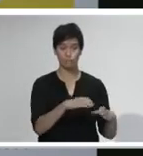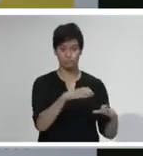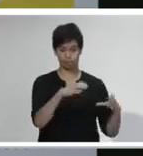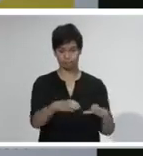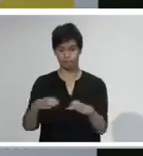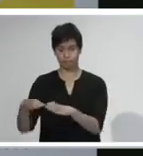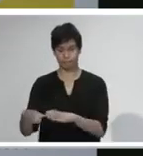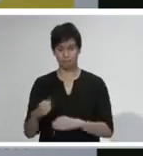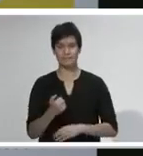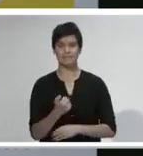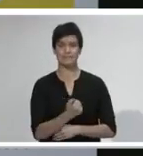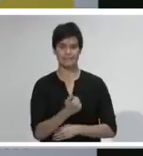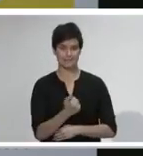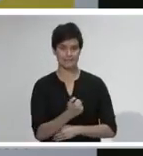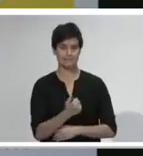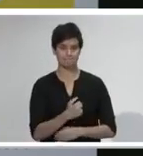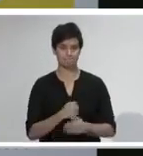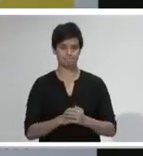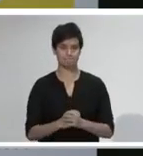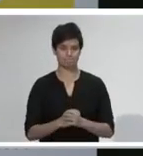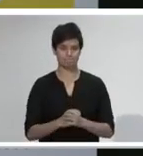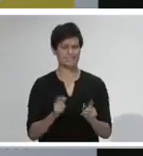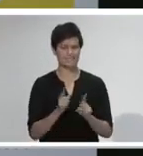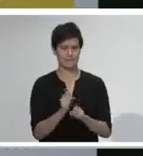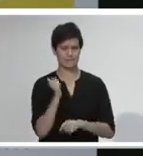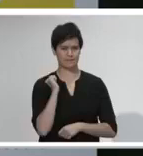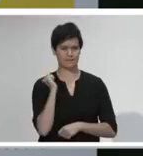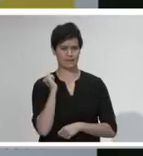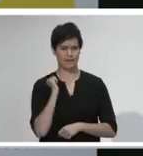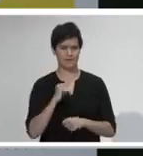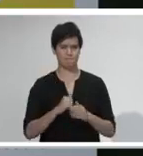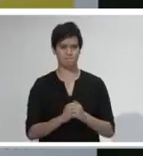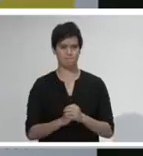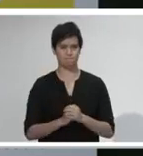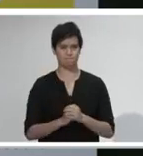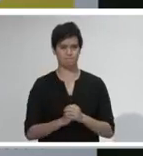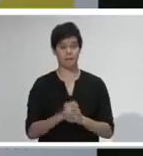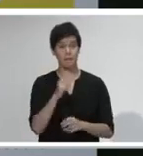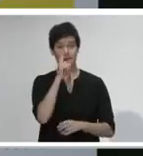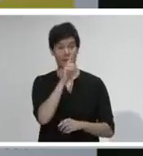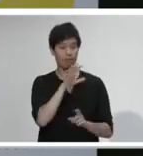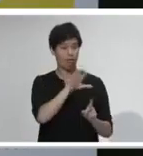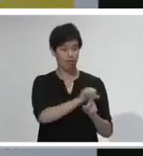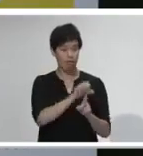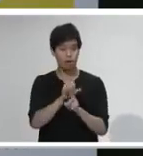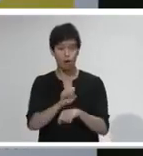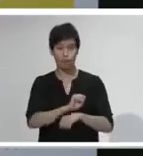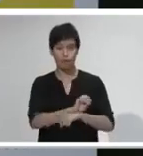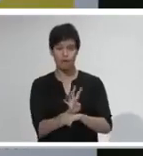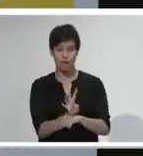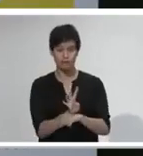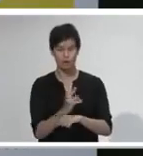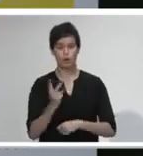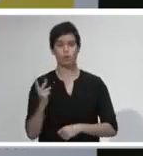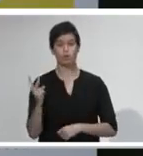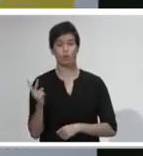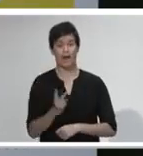and 12 more cases have been connected to clusters, including some of today's and others from previous days.